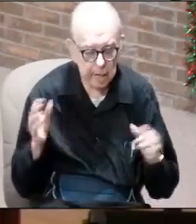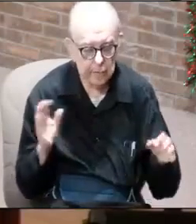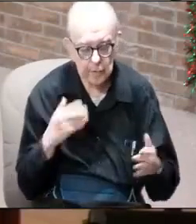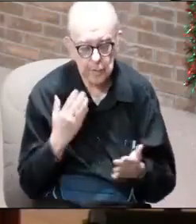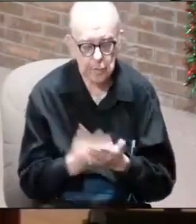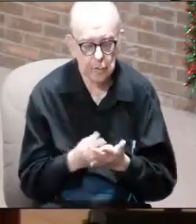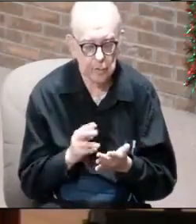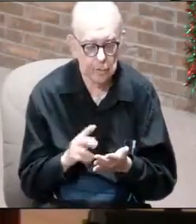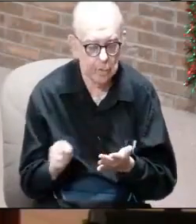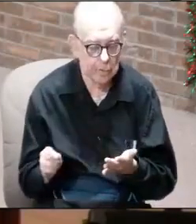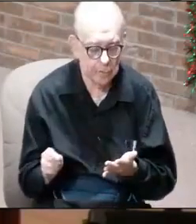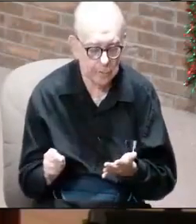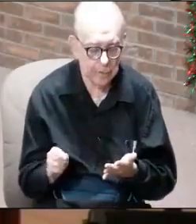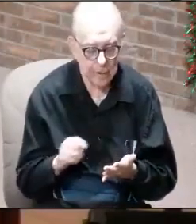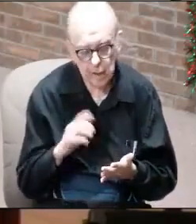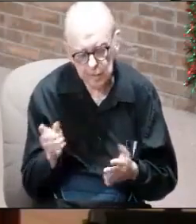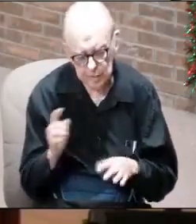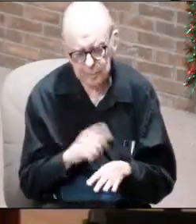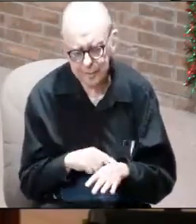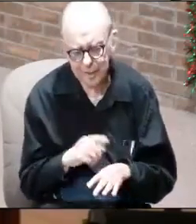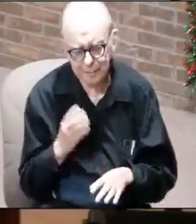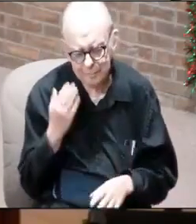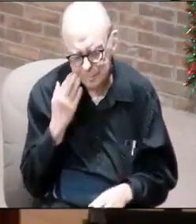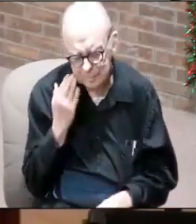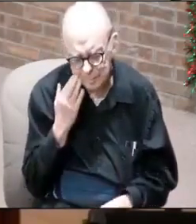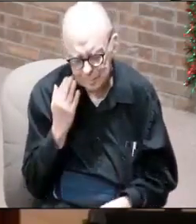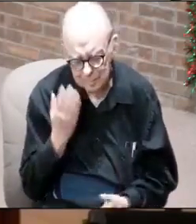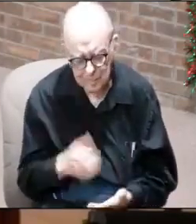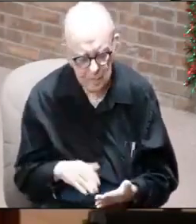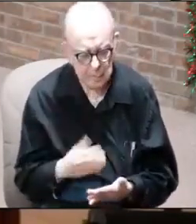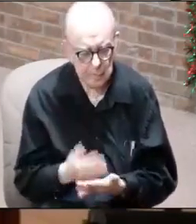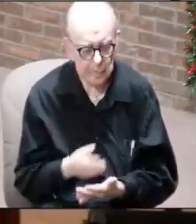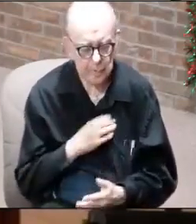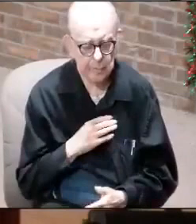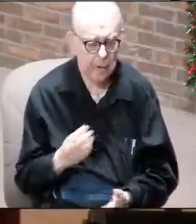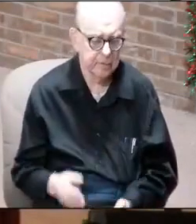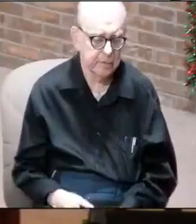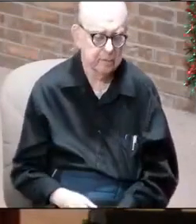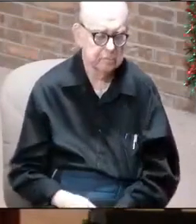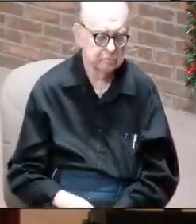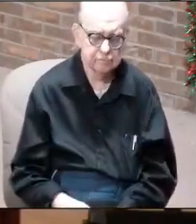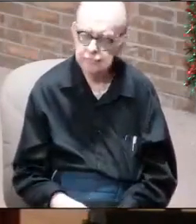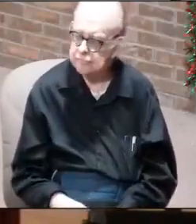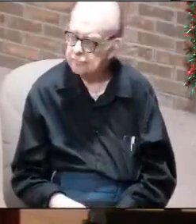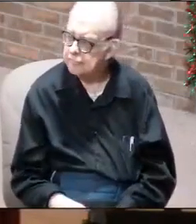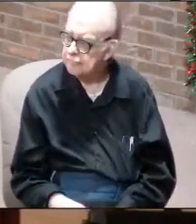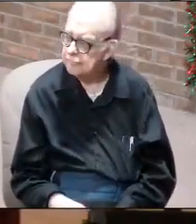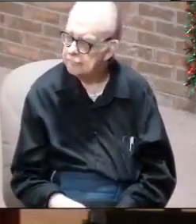He's the one at Christmas, you know, the birth of Christ, to